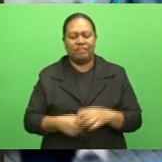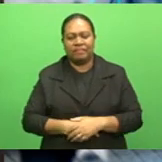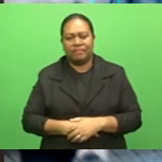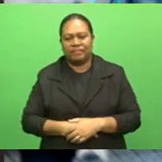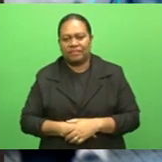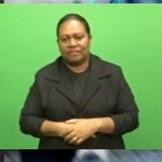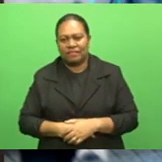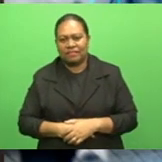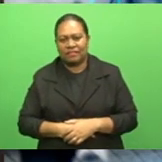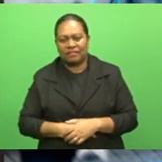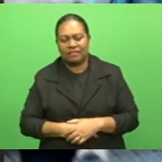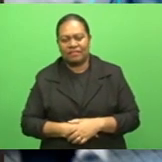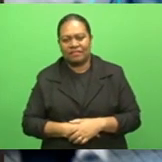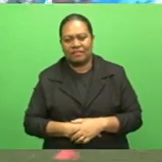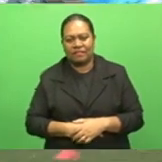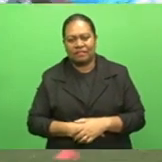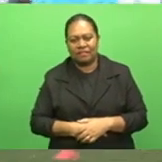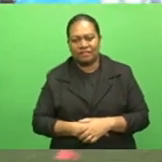Karleini Tavi has more.